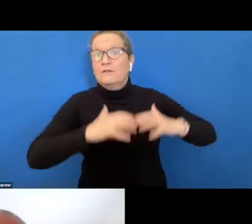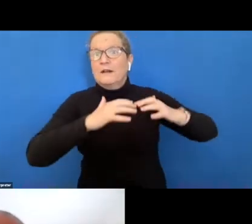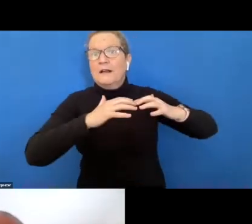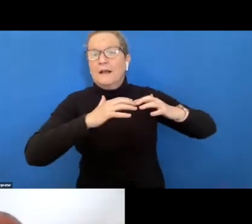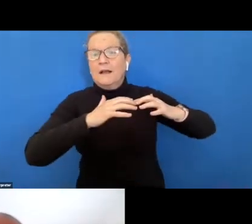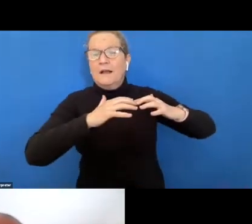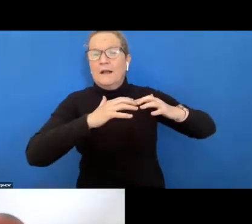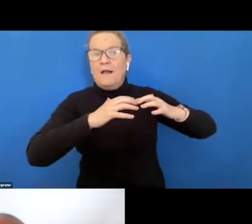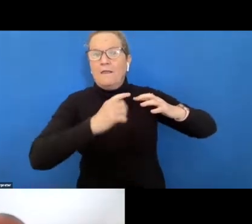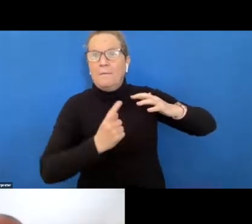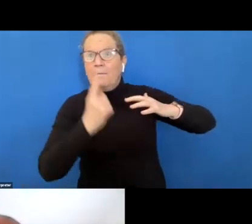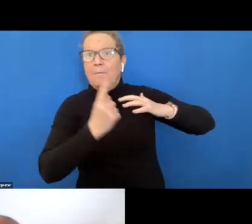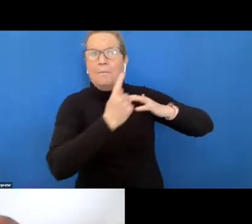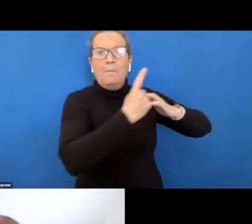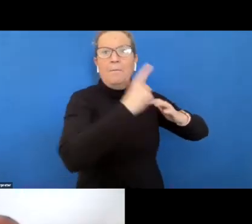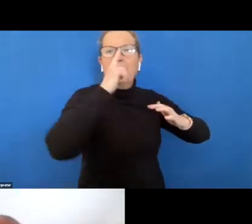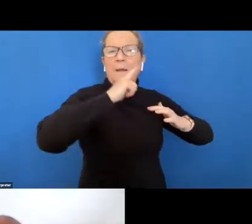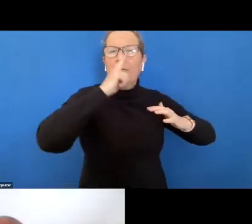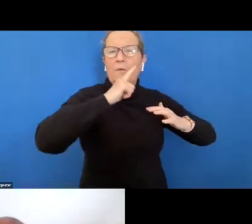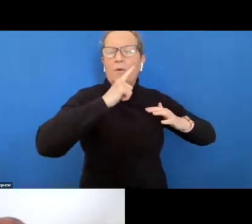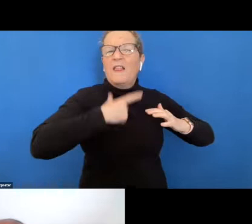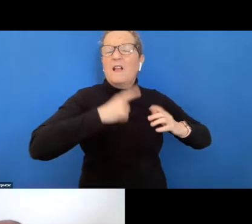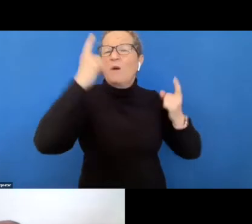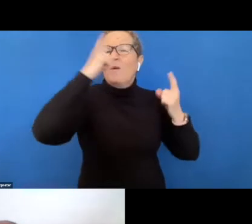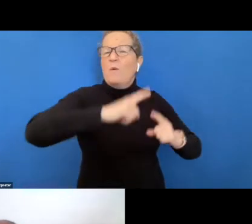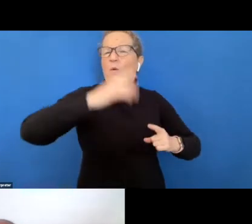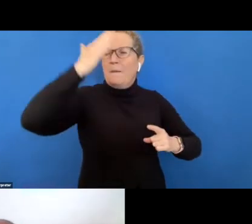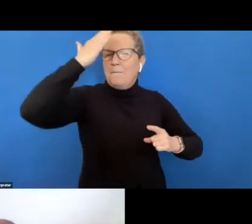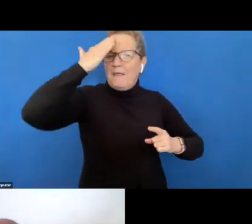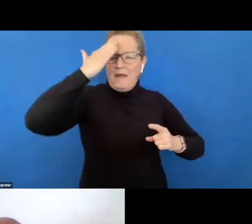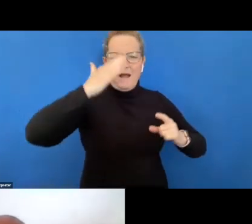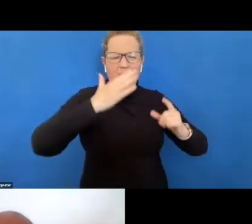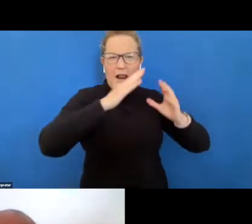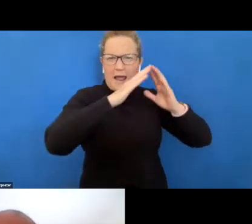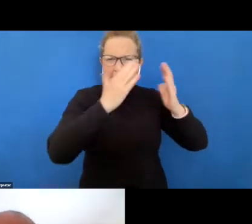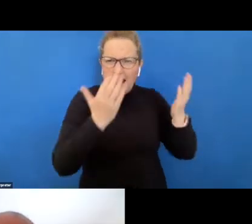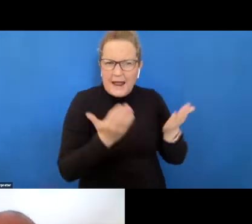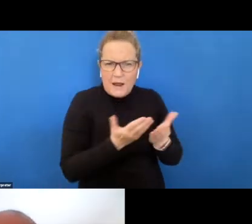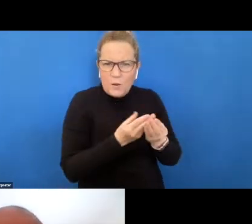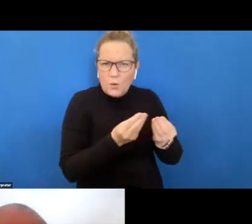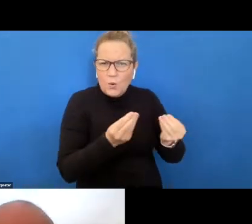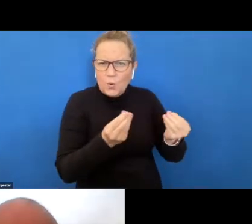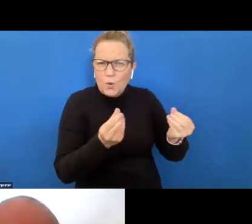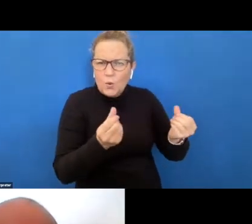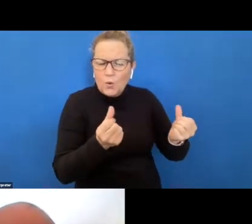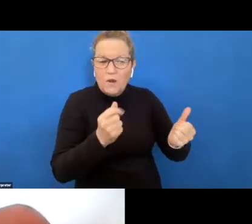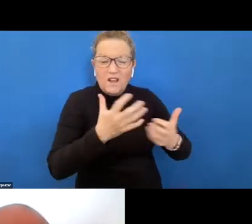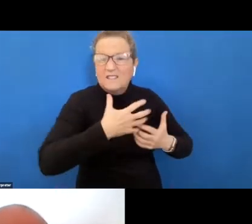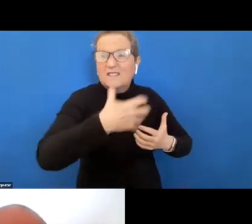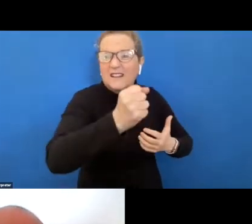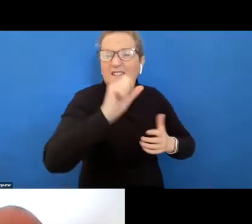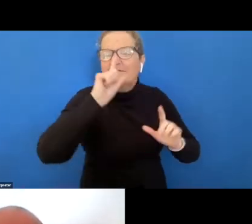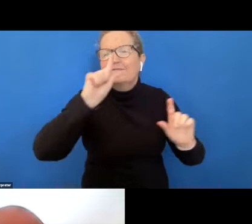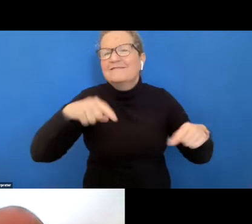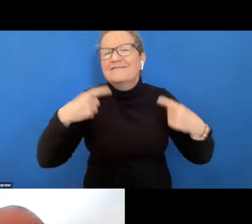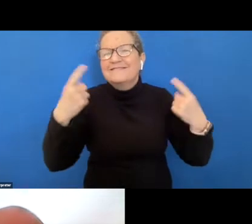or the mother of creation never can the land be taken away the land will always belong to aboriginal people as we are